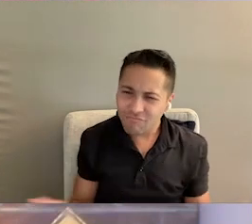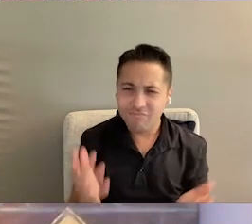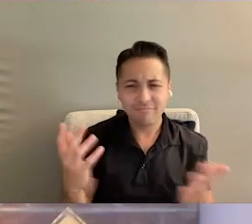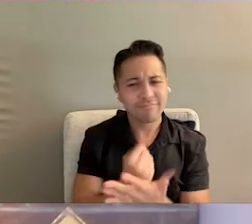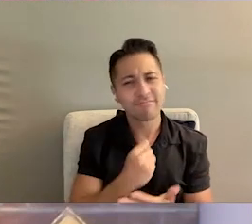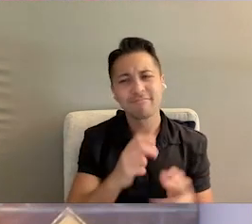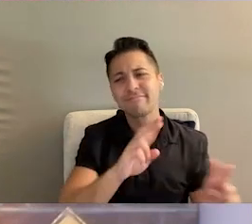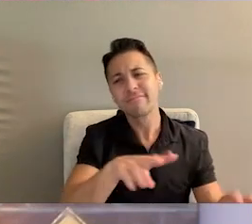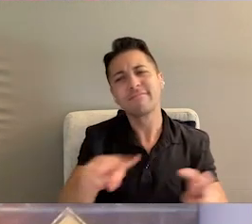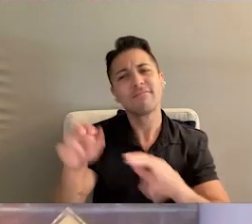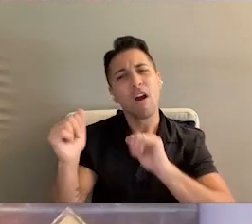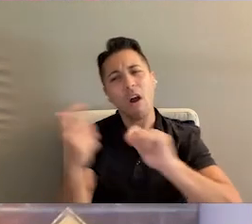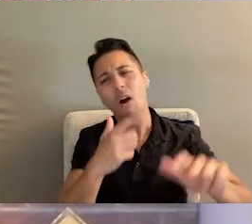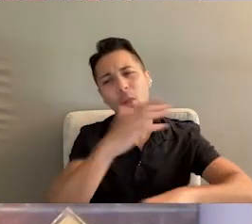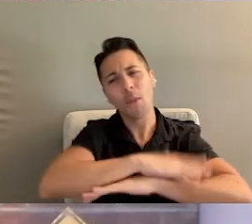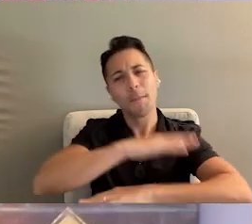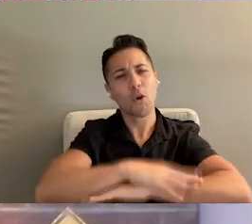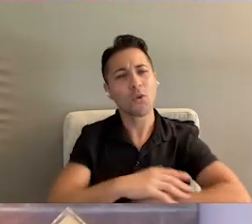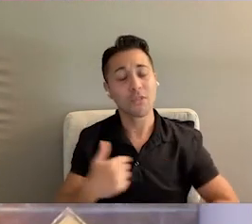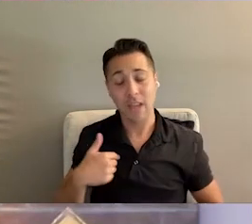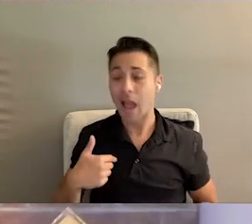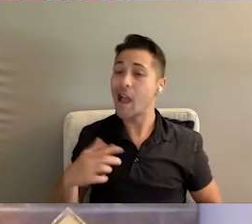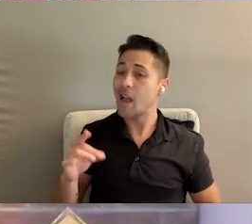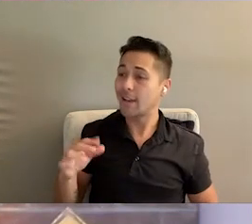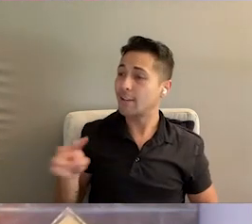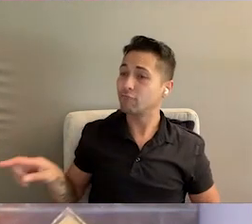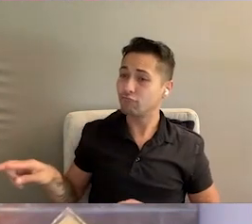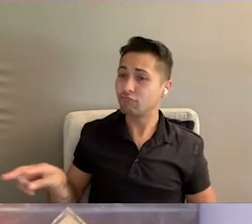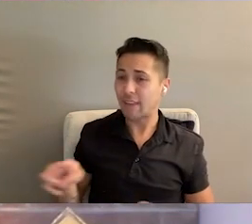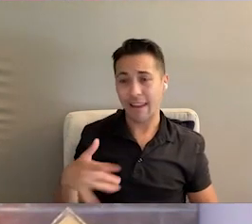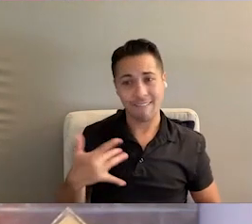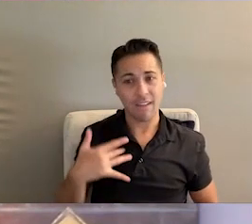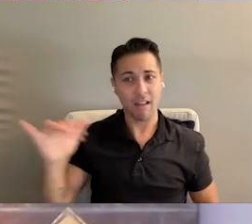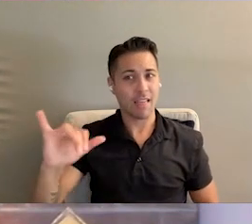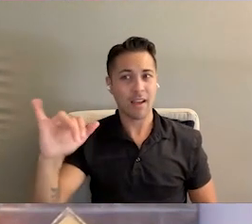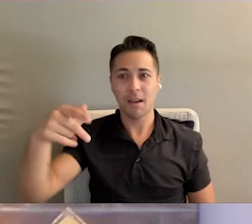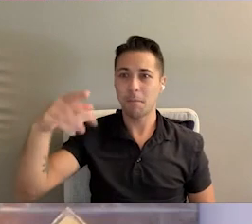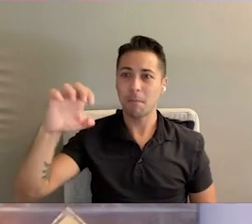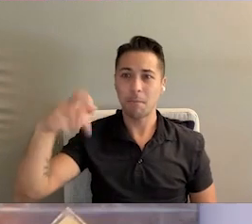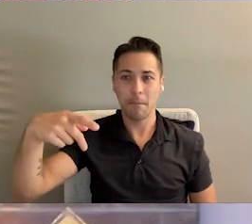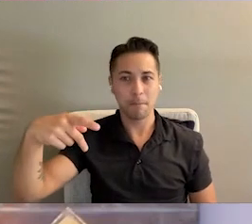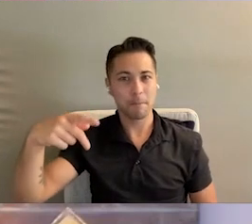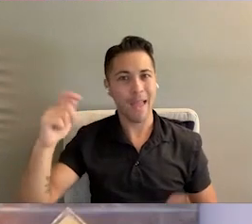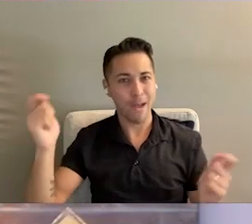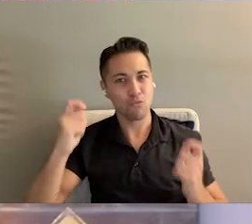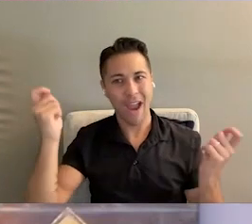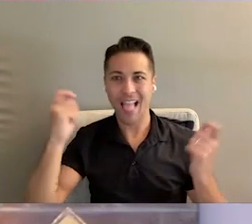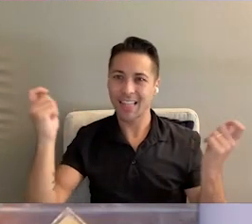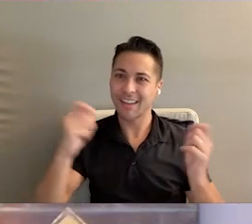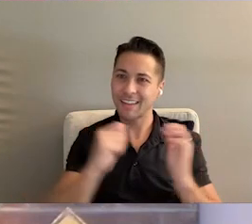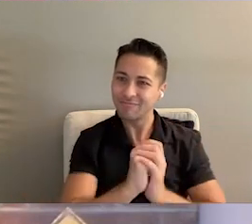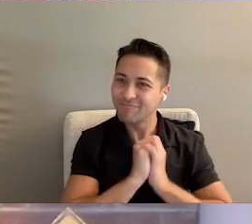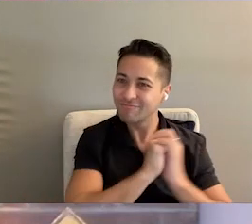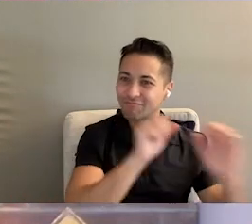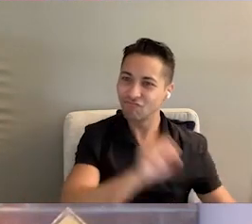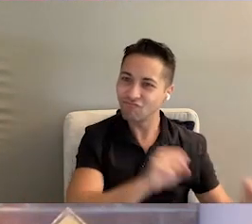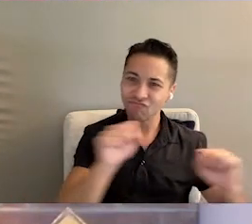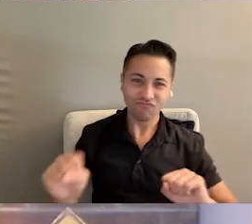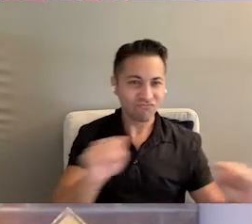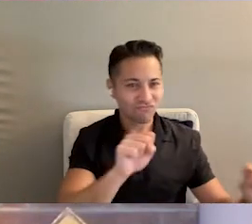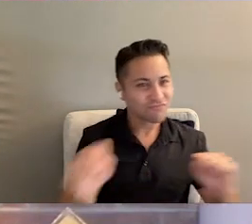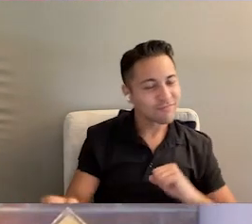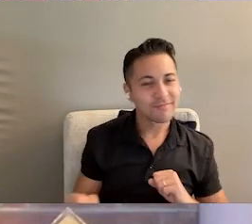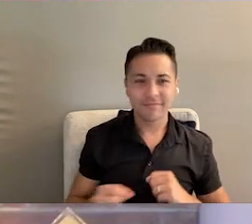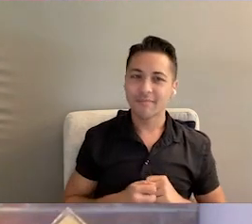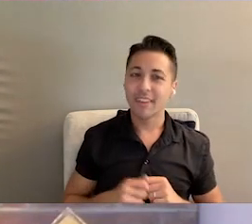to visit all the booths in the exhibit hall. I was walking the booths earlier and it felt like a pep rally. I was so just energized by the